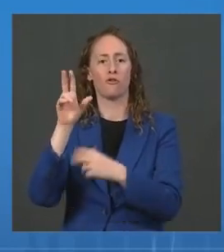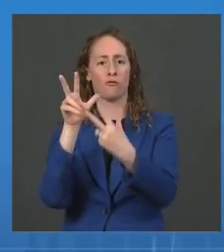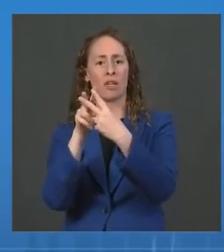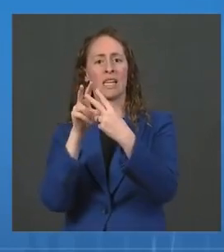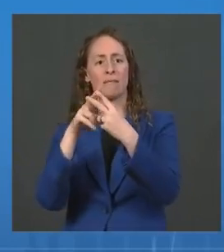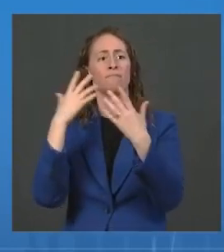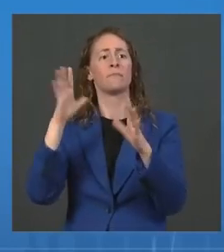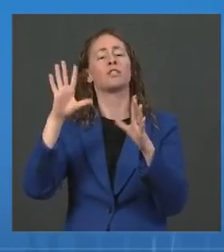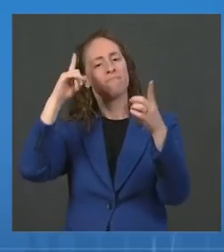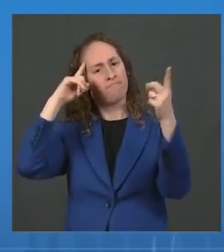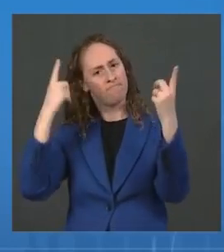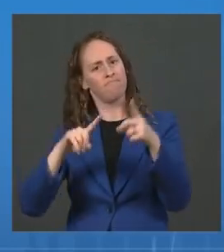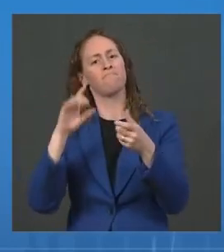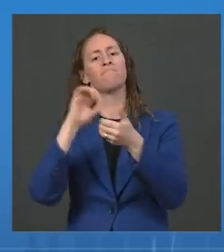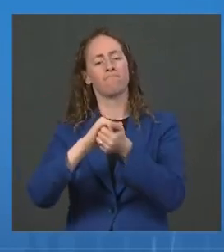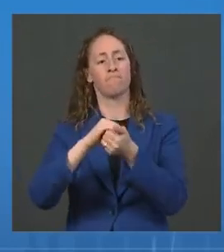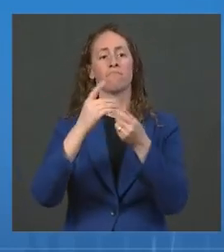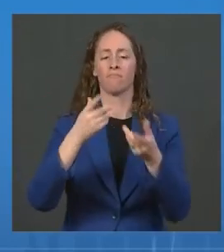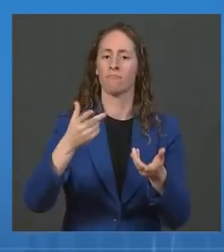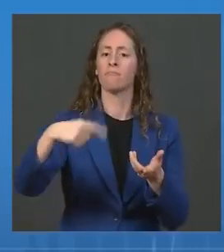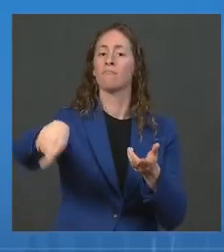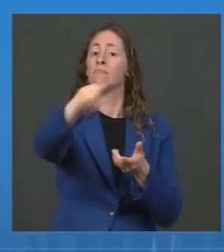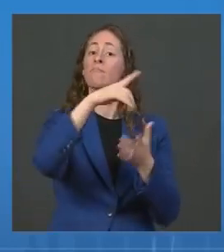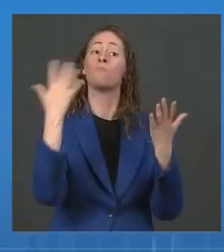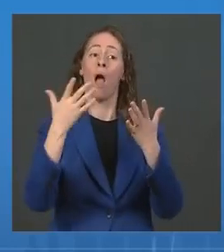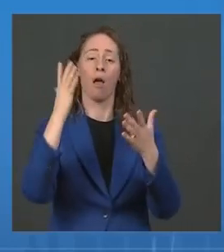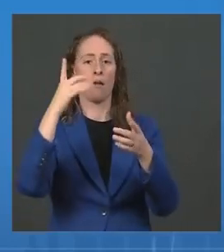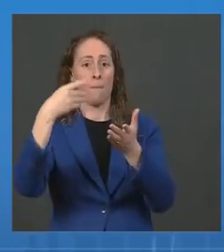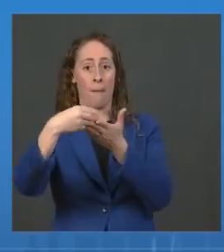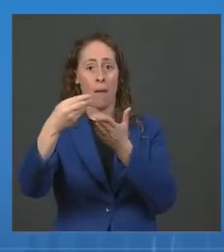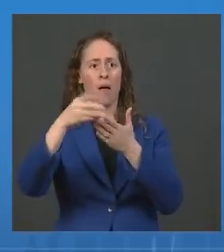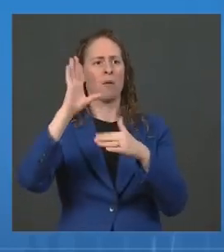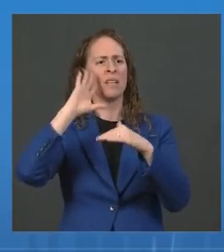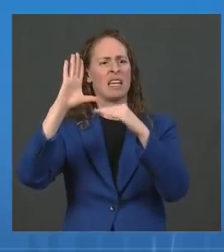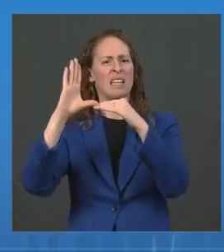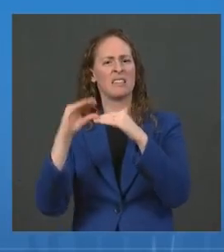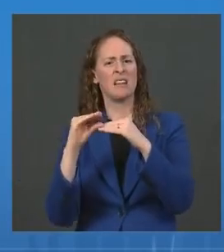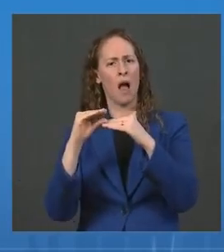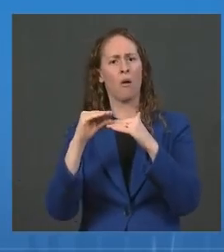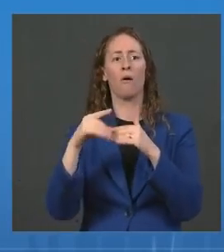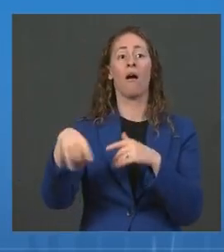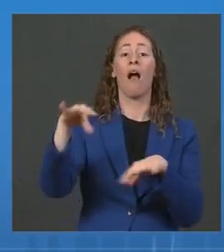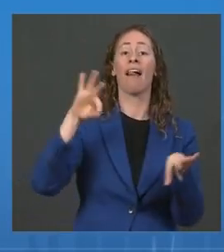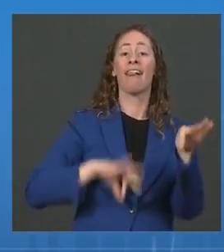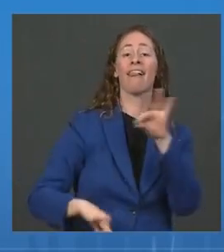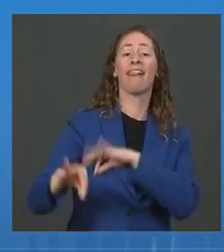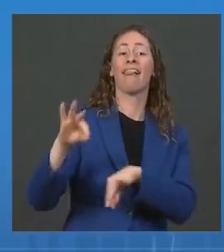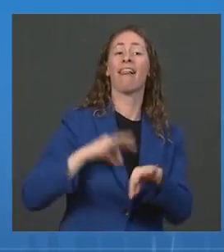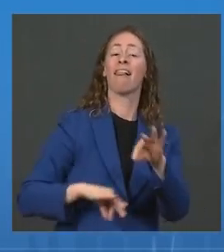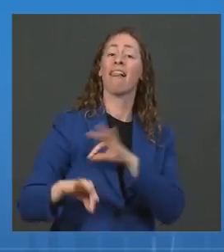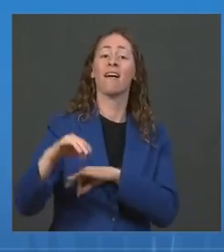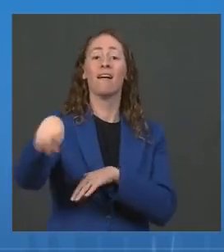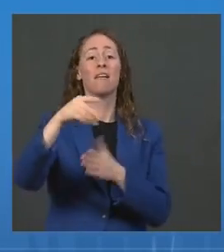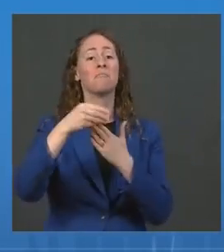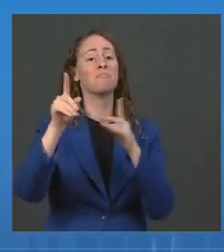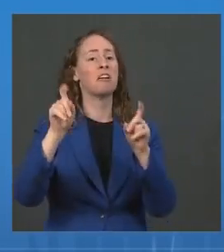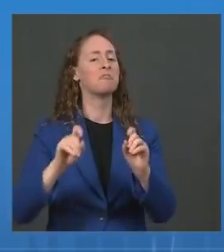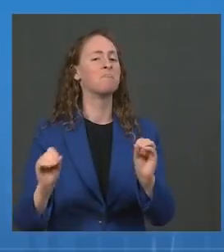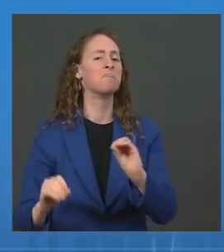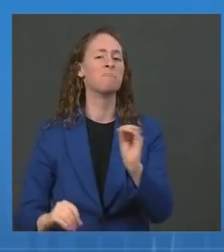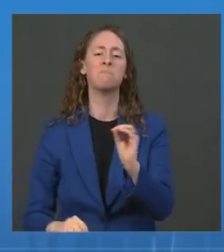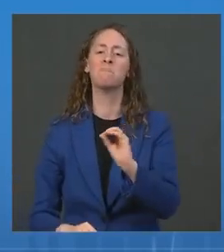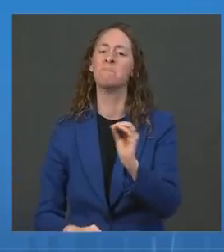Together, these steps will ensure that every American, no matter their income level, will have easy access to convenient tests.